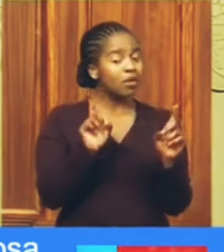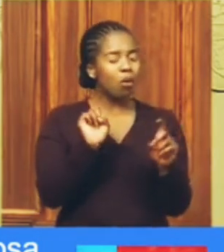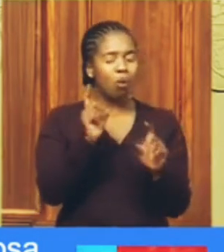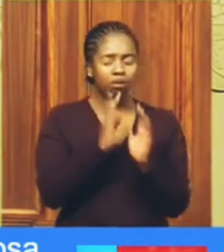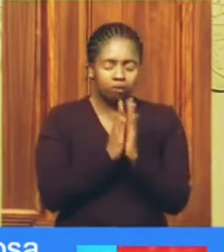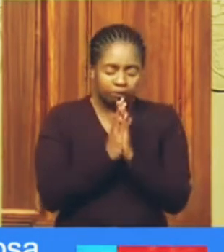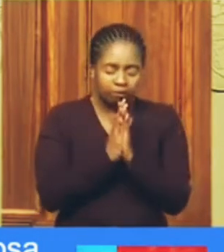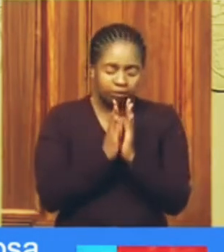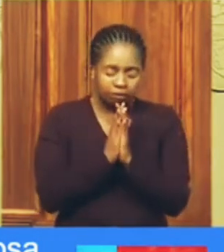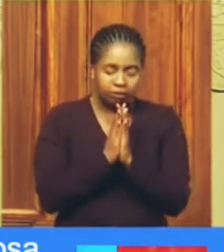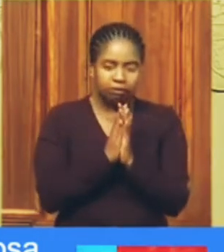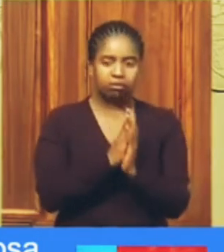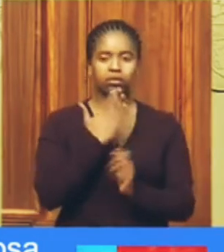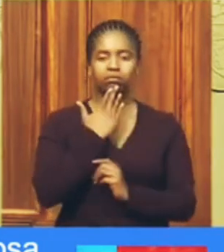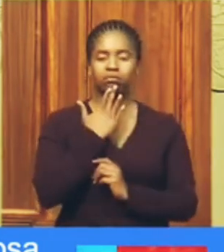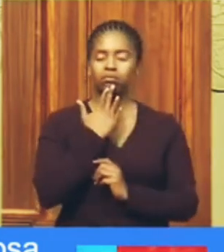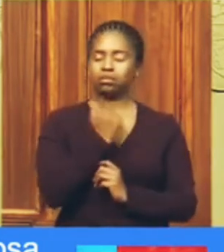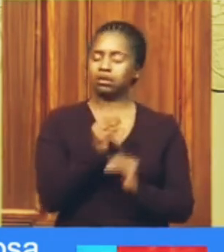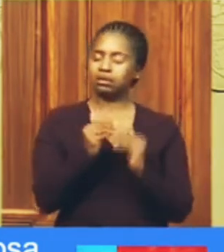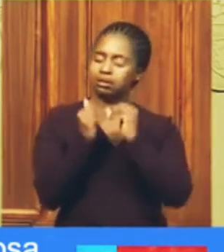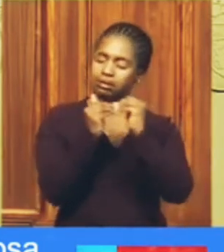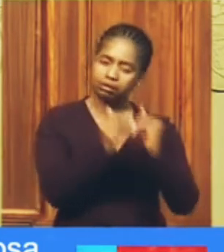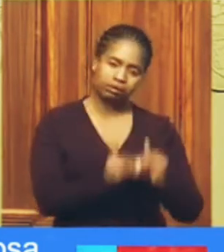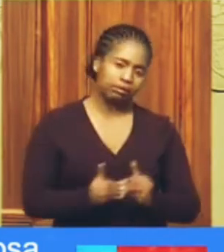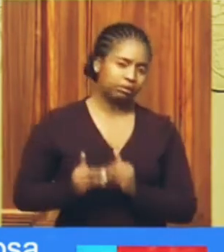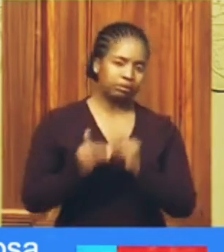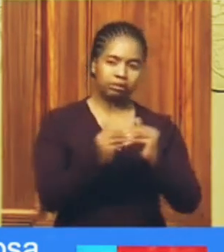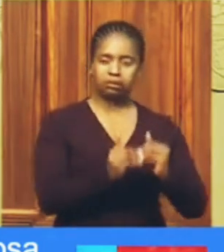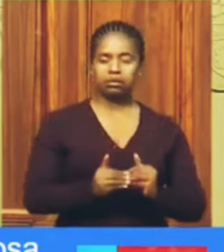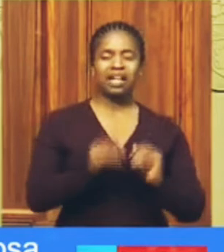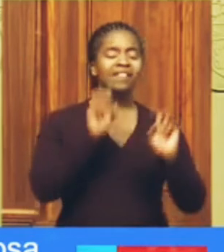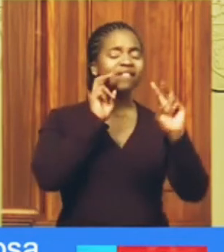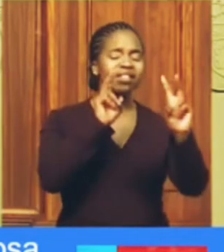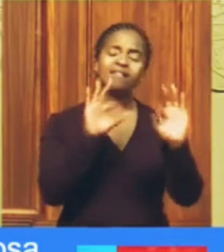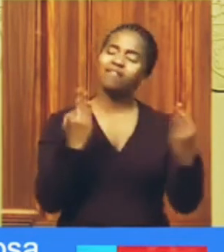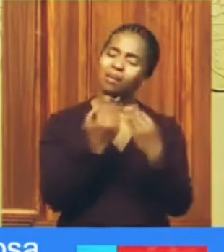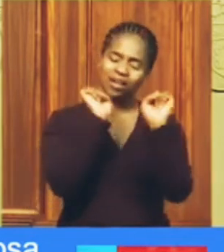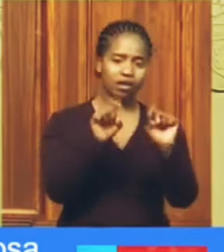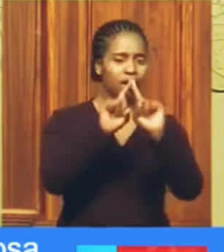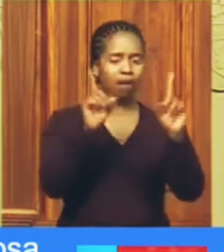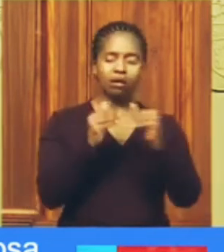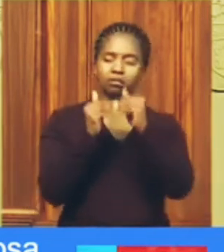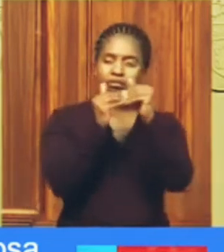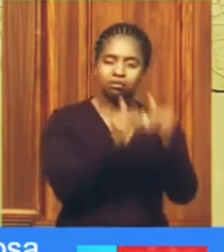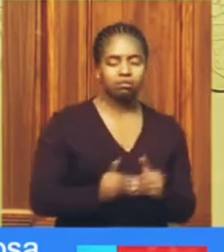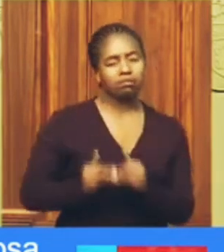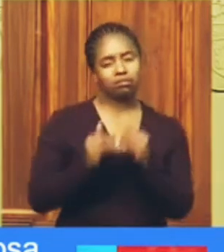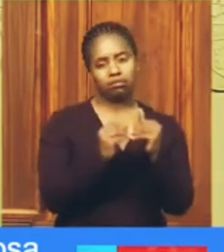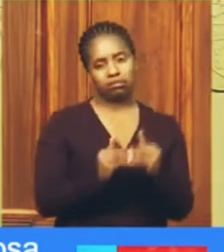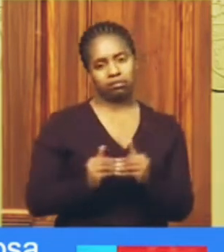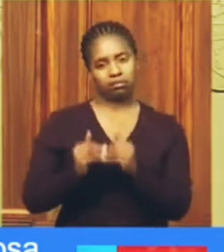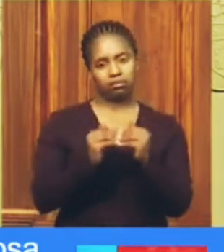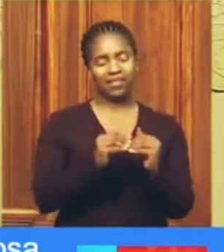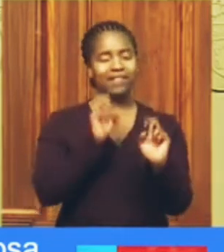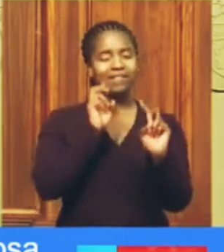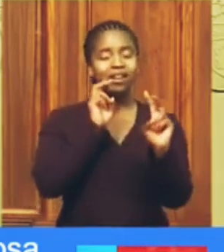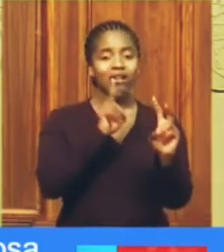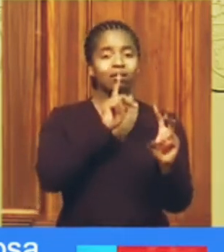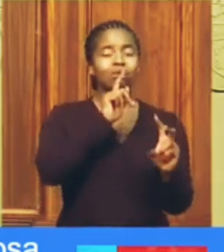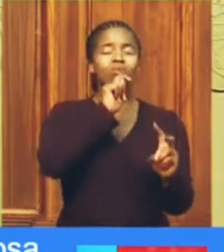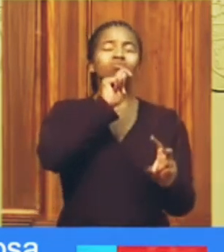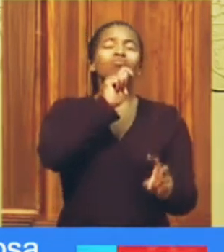urged to exercise extreme caution and undertake such visits that are